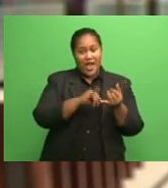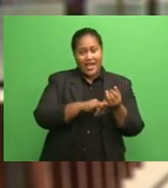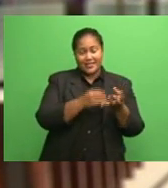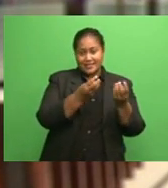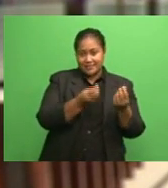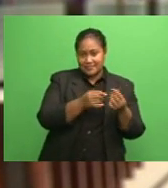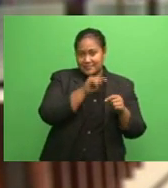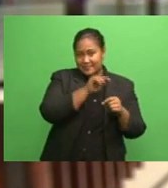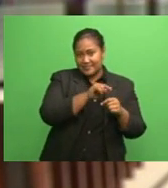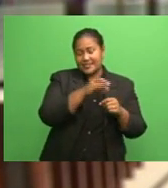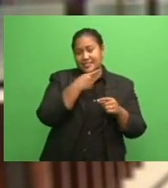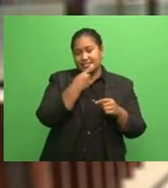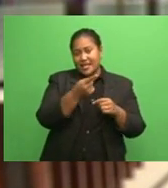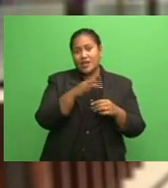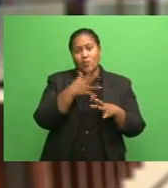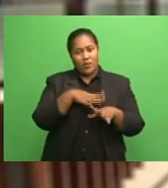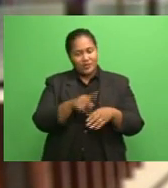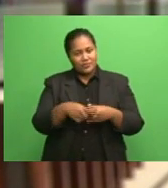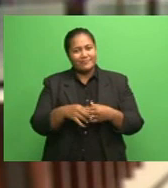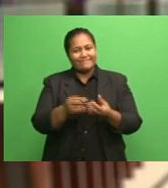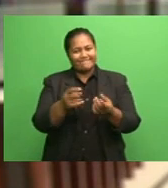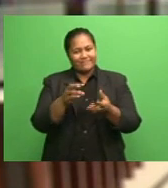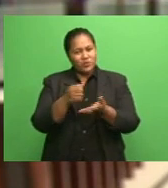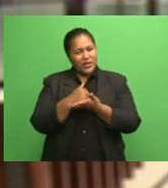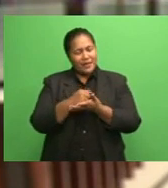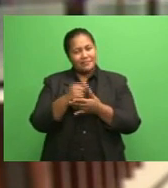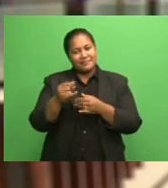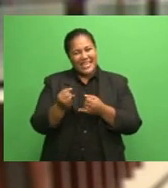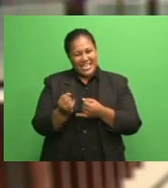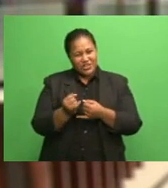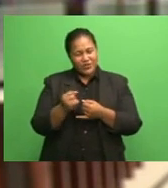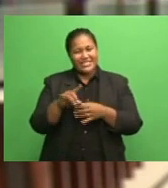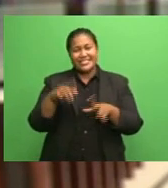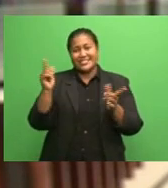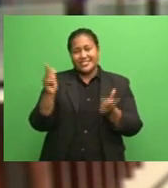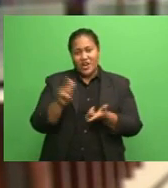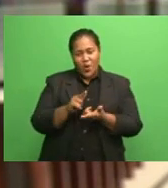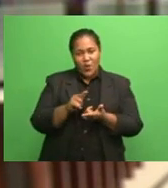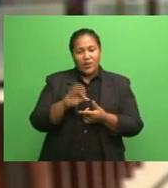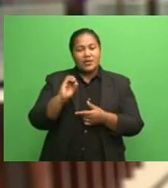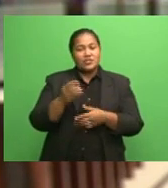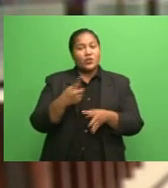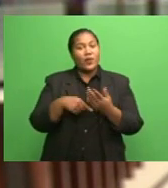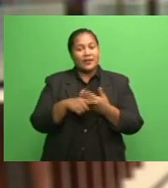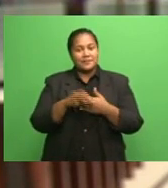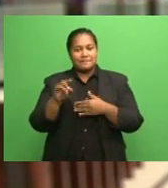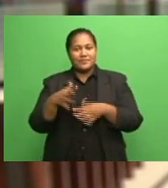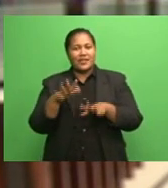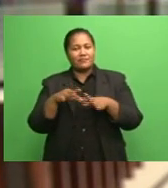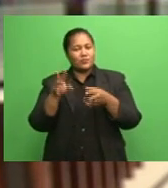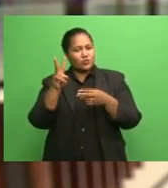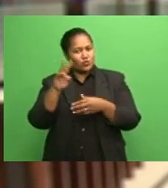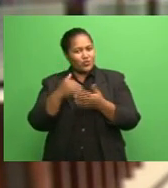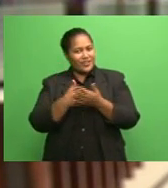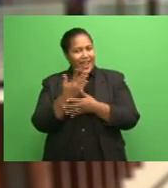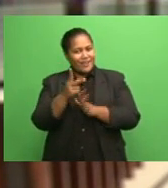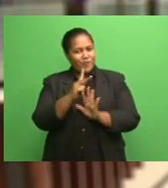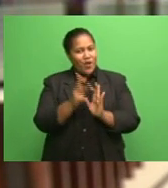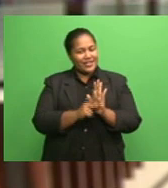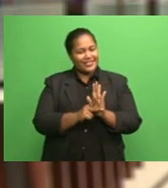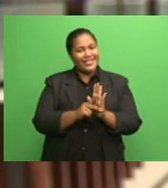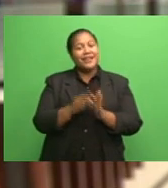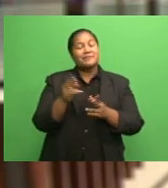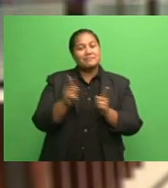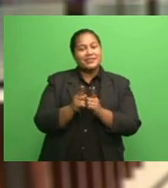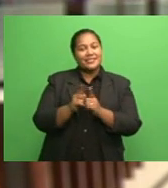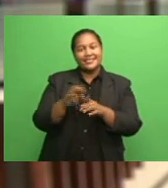said that it intends to keep interest rates at historic lows. The Fed is scheduled to hold a two-day policy meeting next week, so let's see